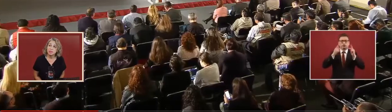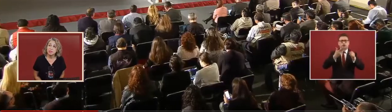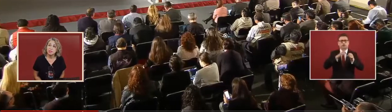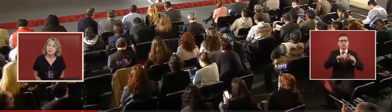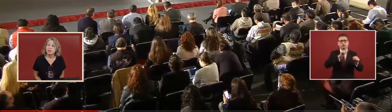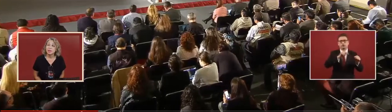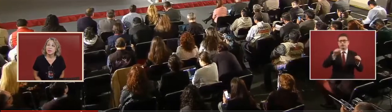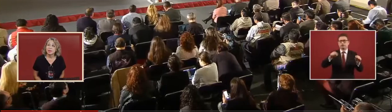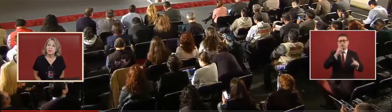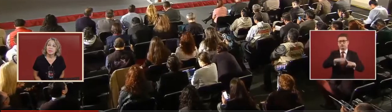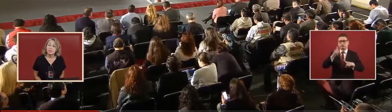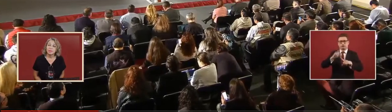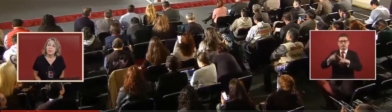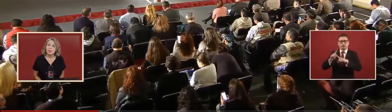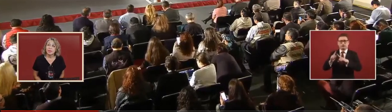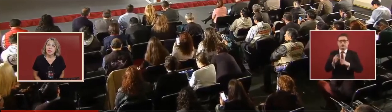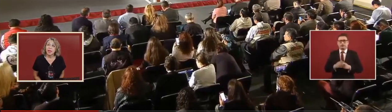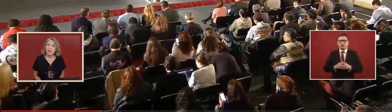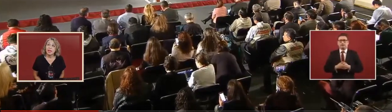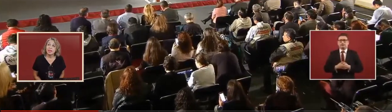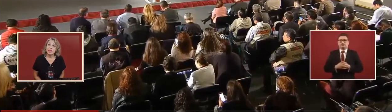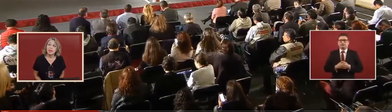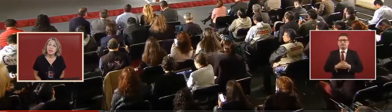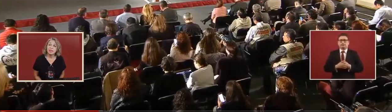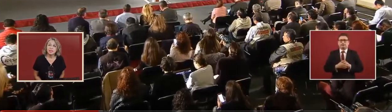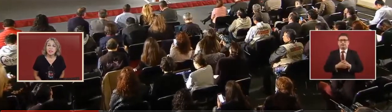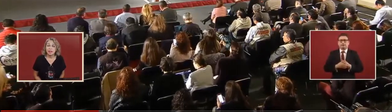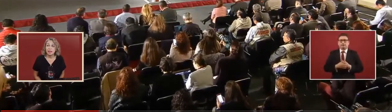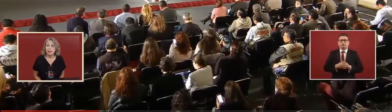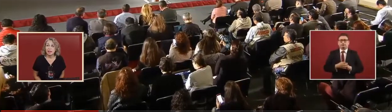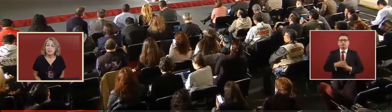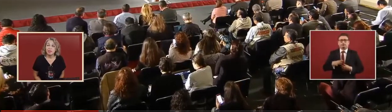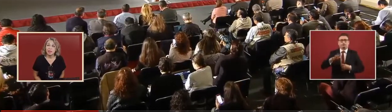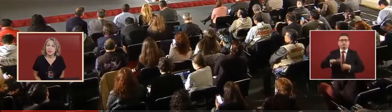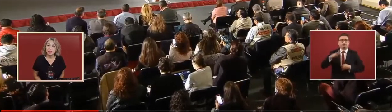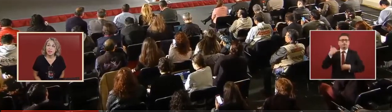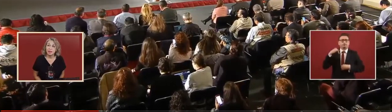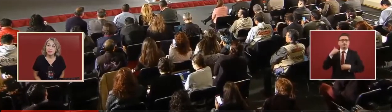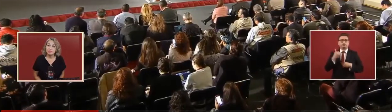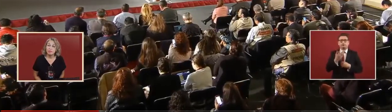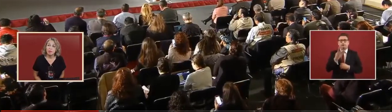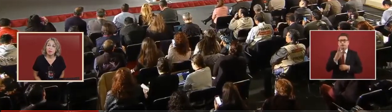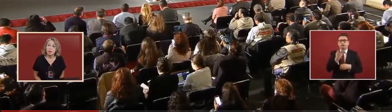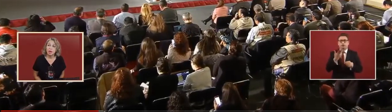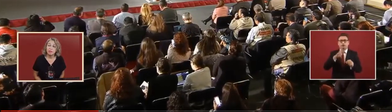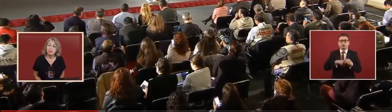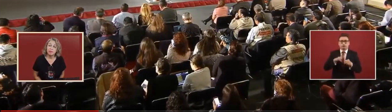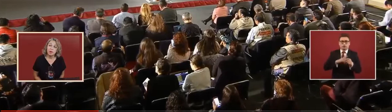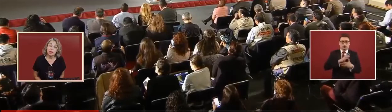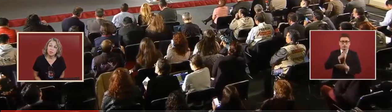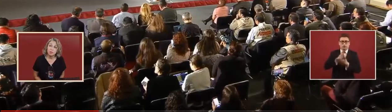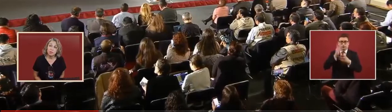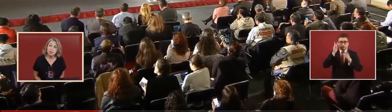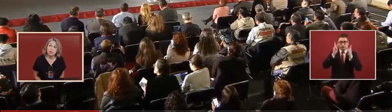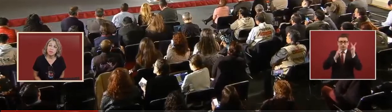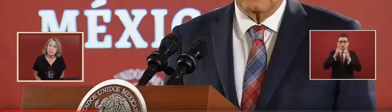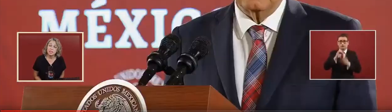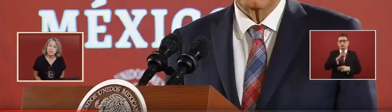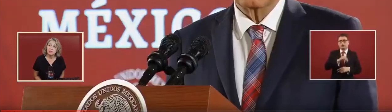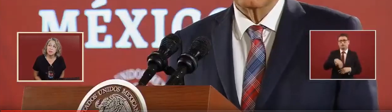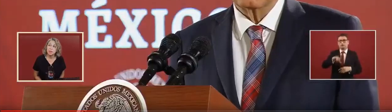And in the case of Yucatan, four out of four hospitals that I visited from IIMS-Buenistar,